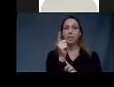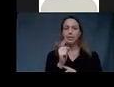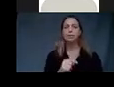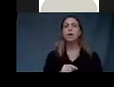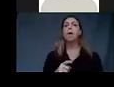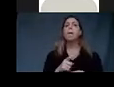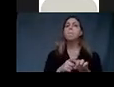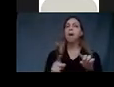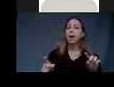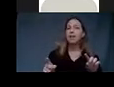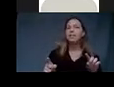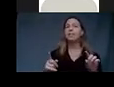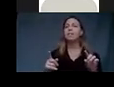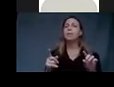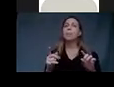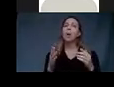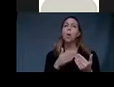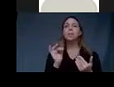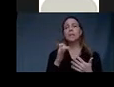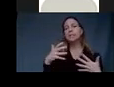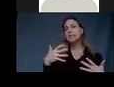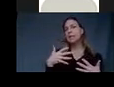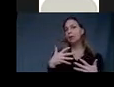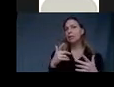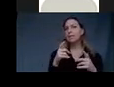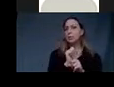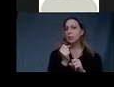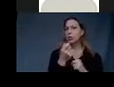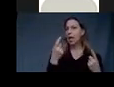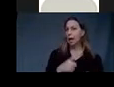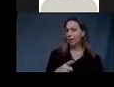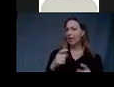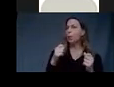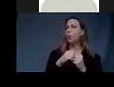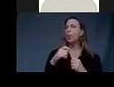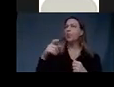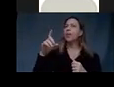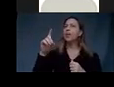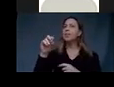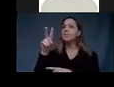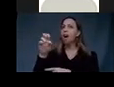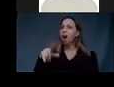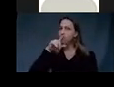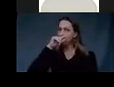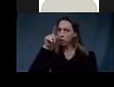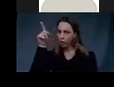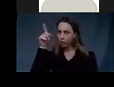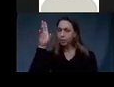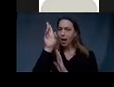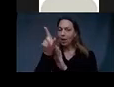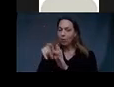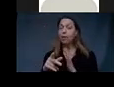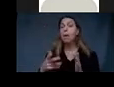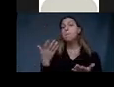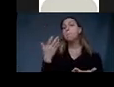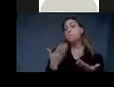but there's this kind of scary thing going on with the dove in the background. And it feels like the snake might